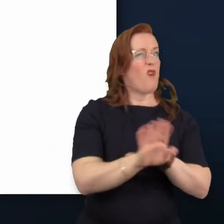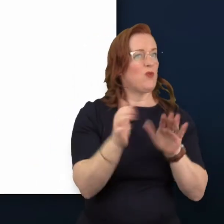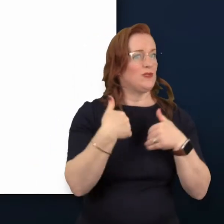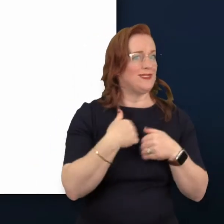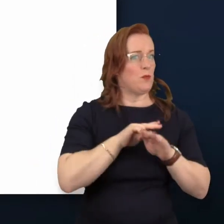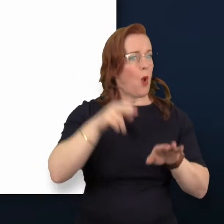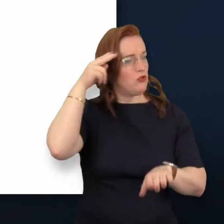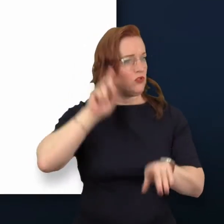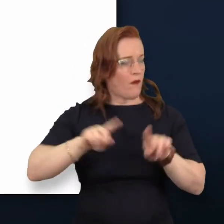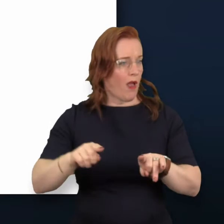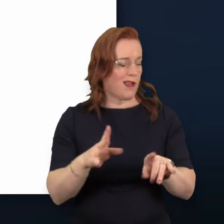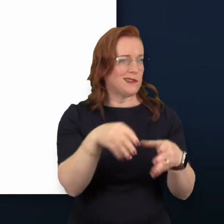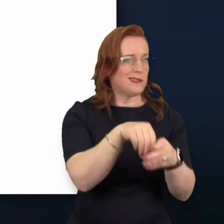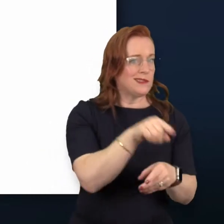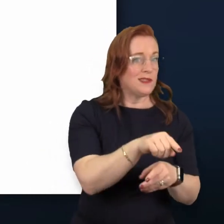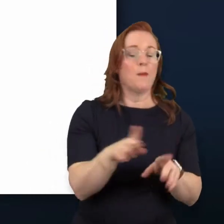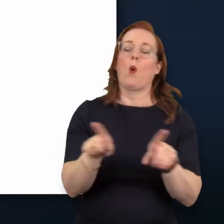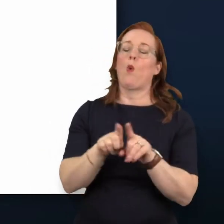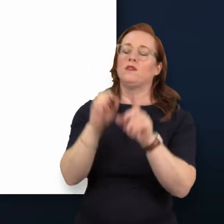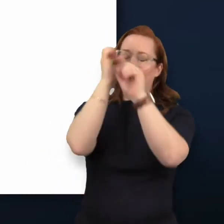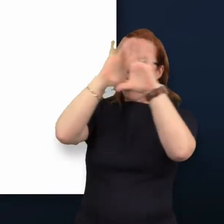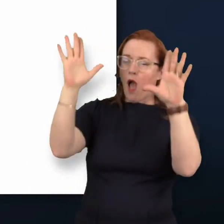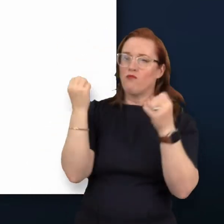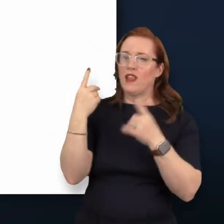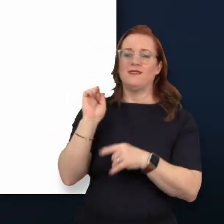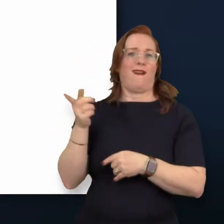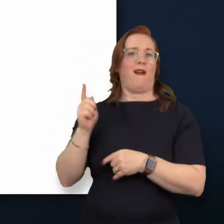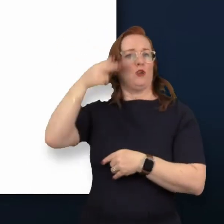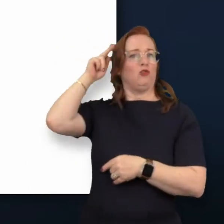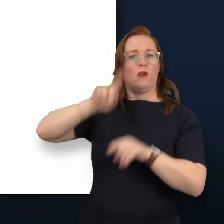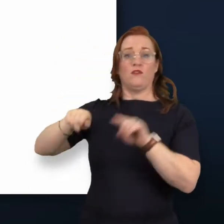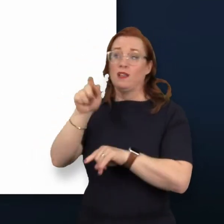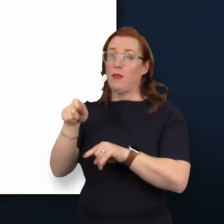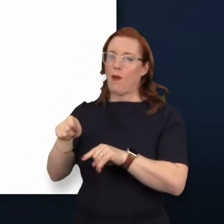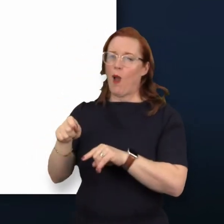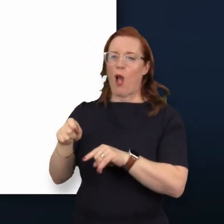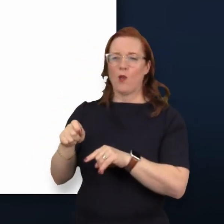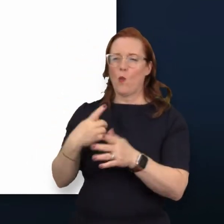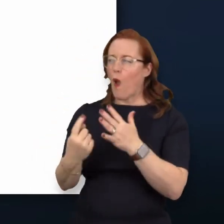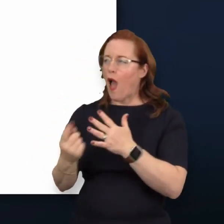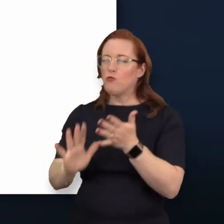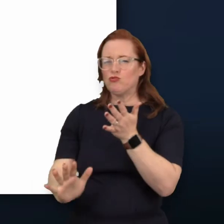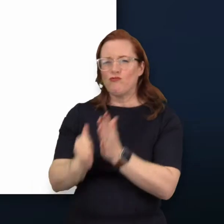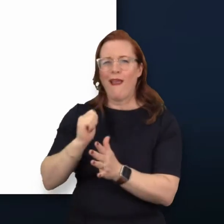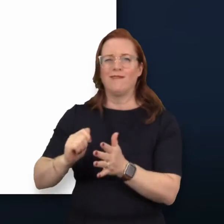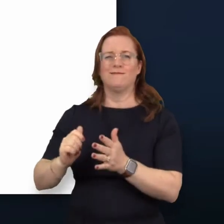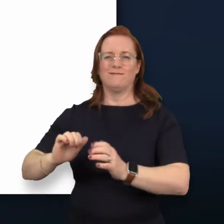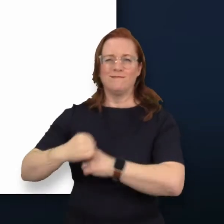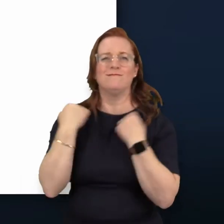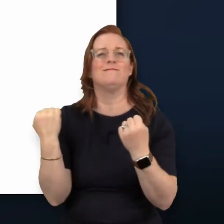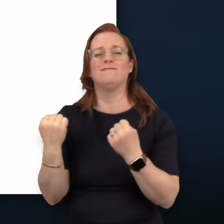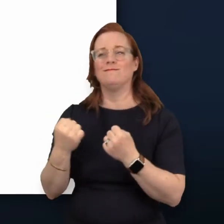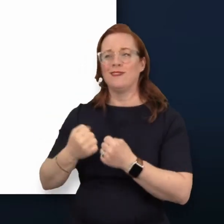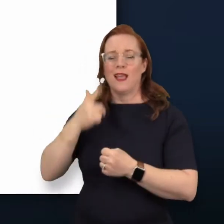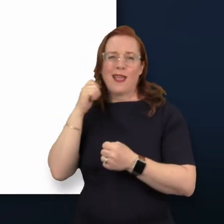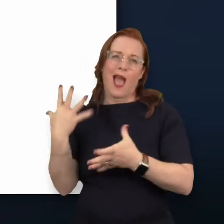aware of the unique strengths and perspectives that neurodiverse people bring to the workforce. The